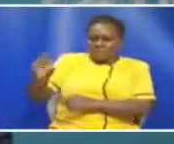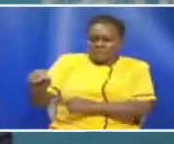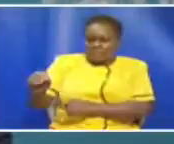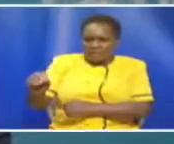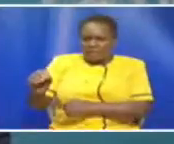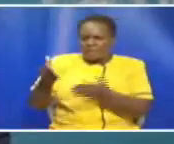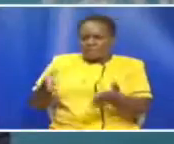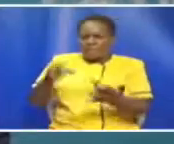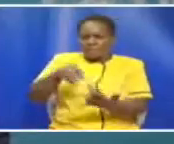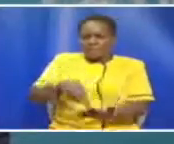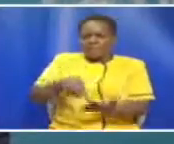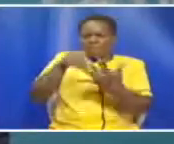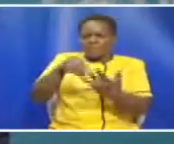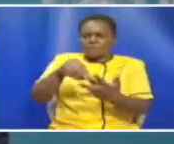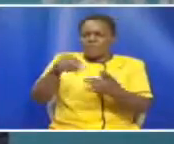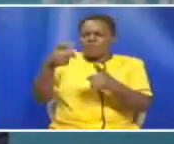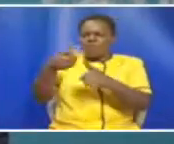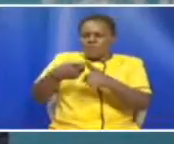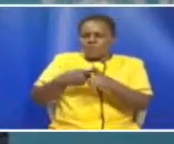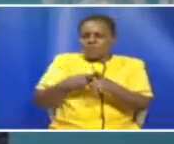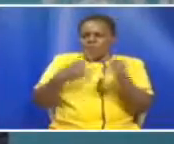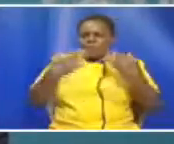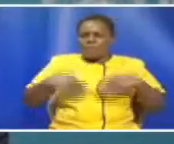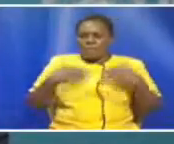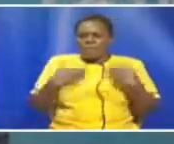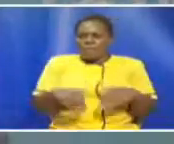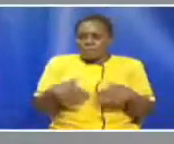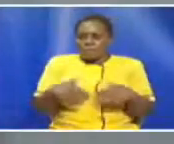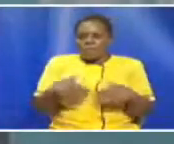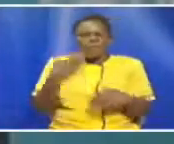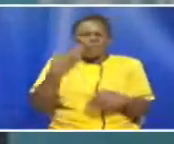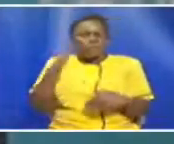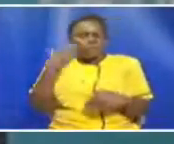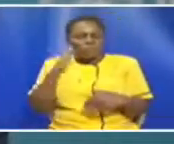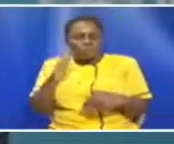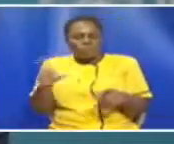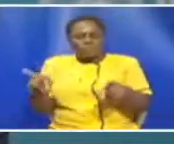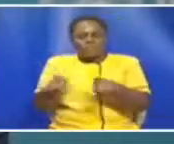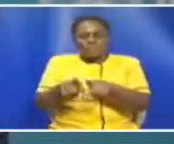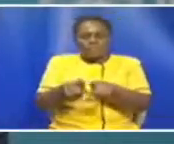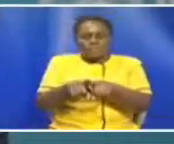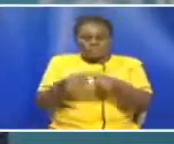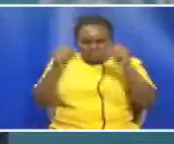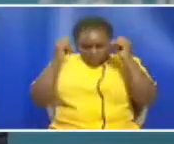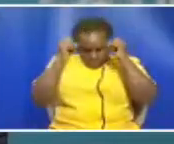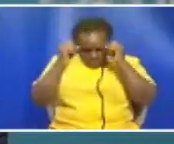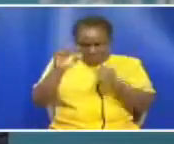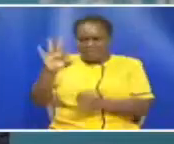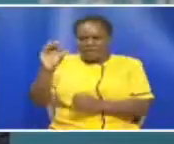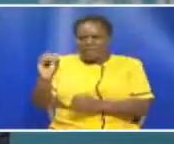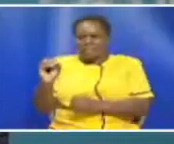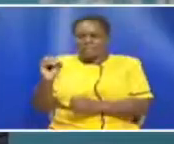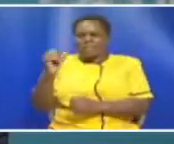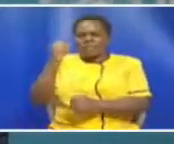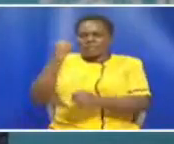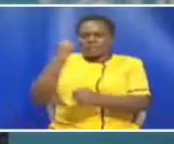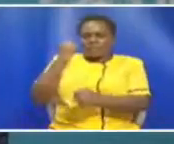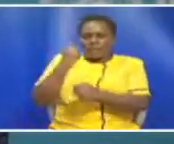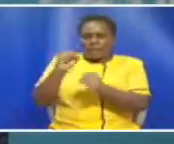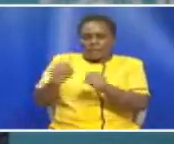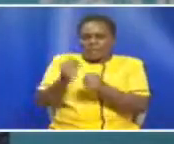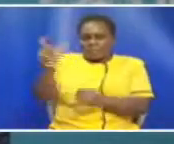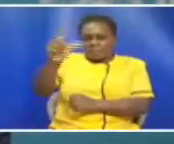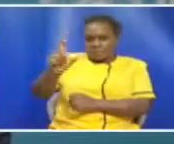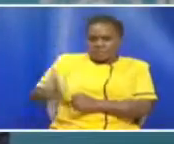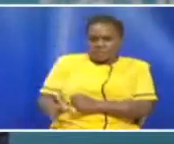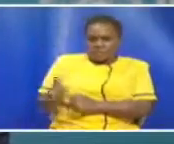This is especially true for people with diabetes. The survey of 13 countries conducted in our region